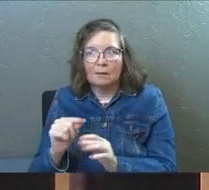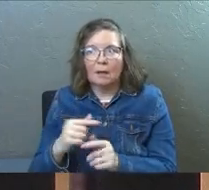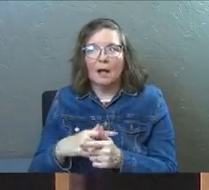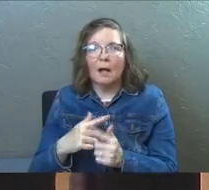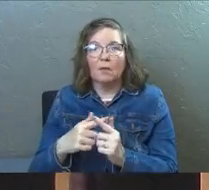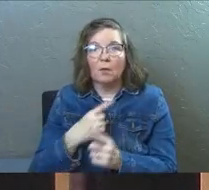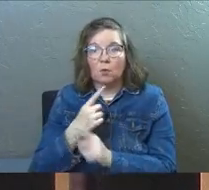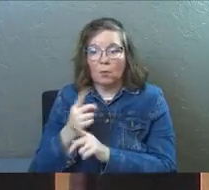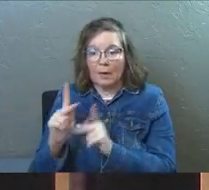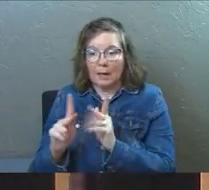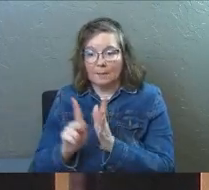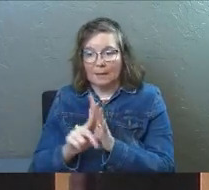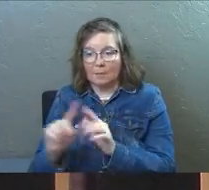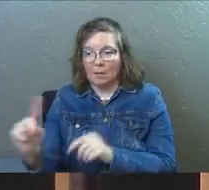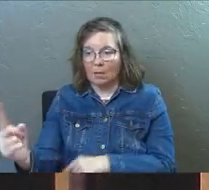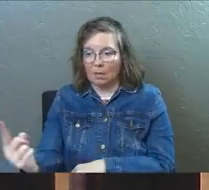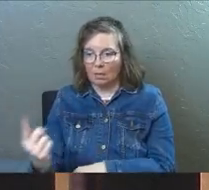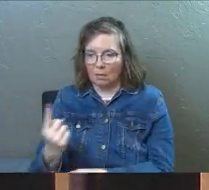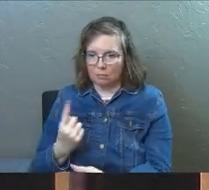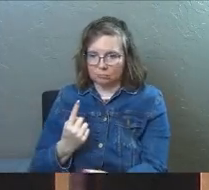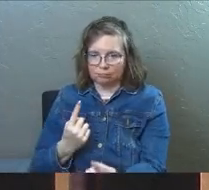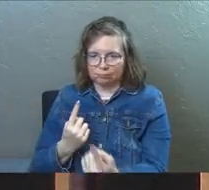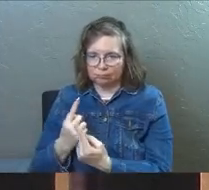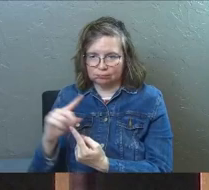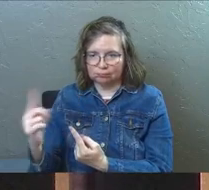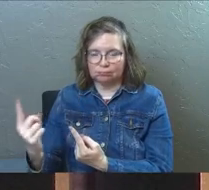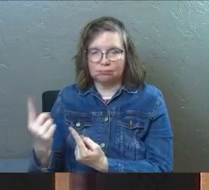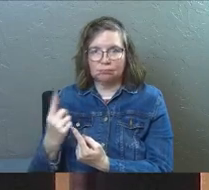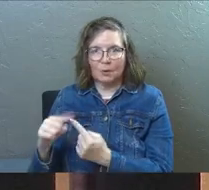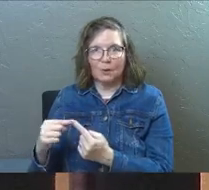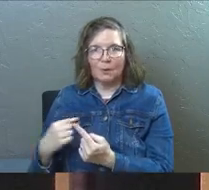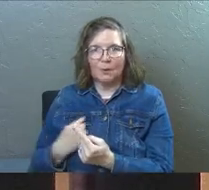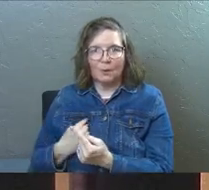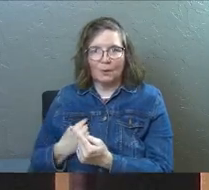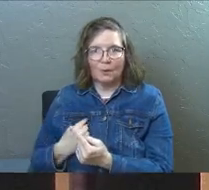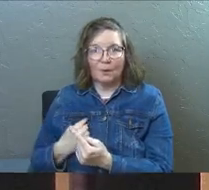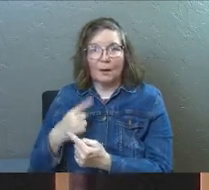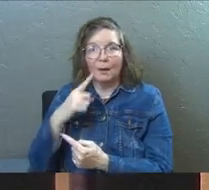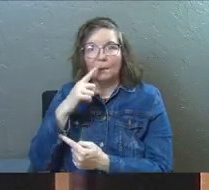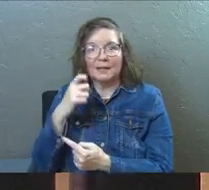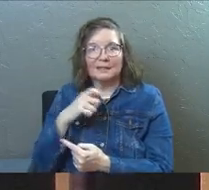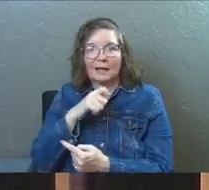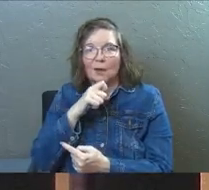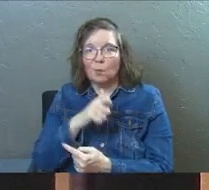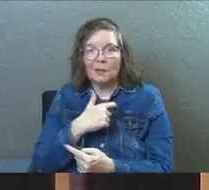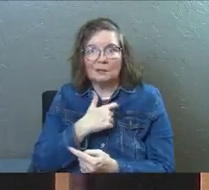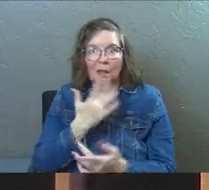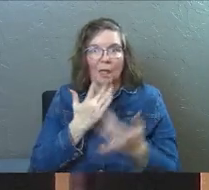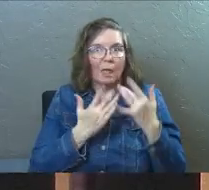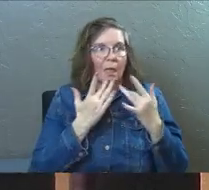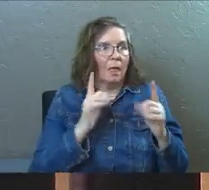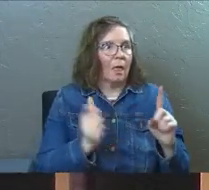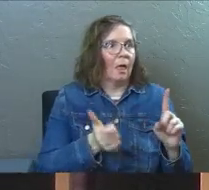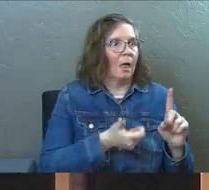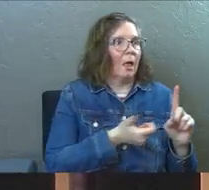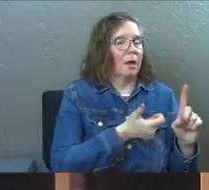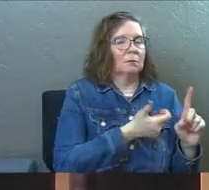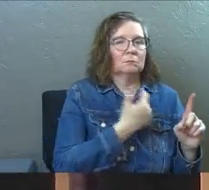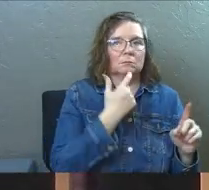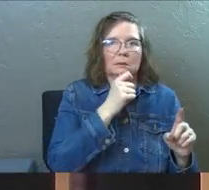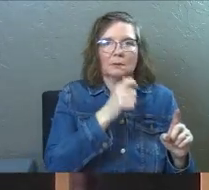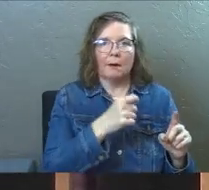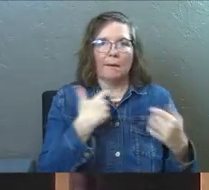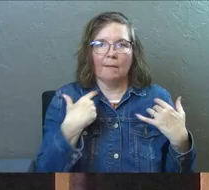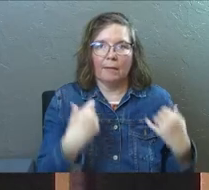And the right kind of people started to look my direction because I wasn't so desperate and needy and